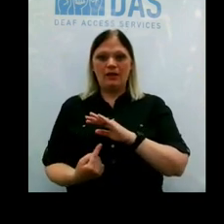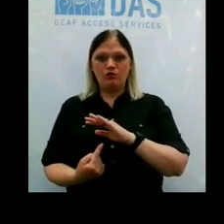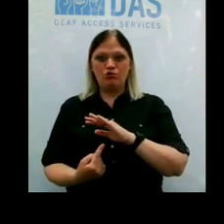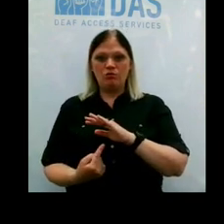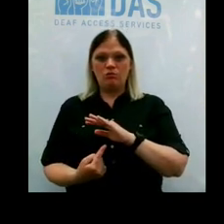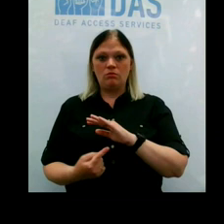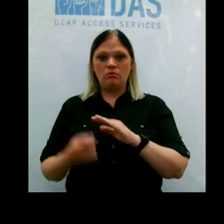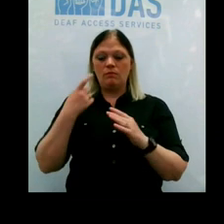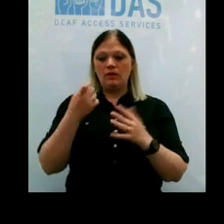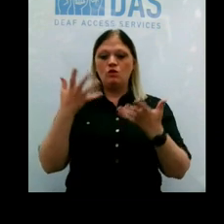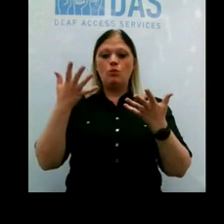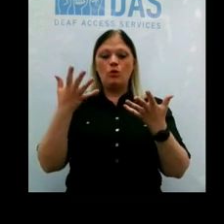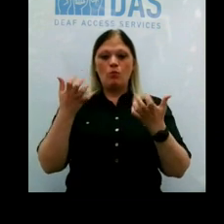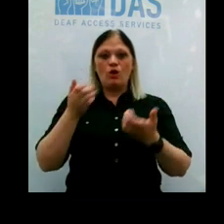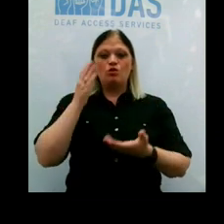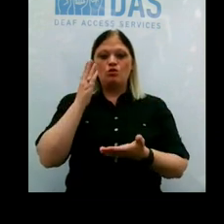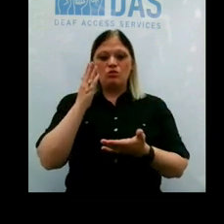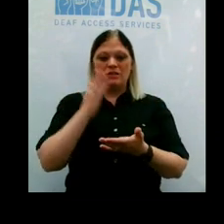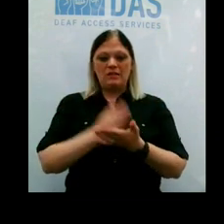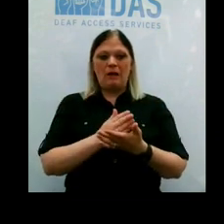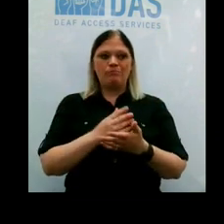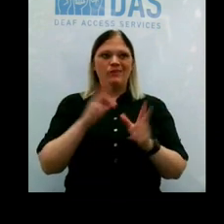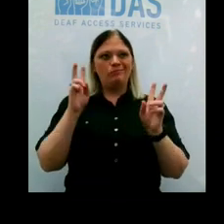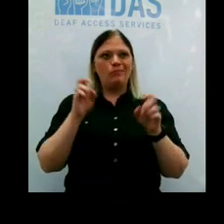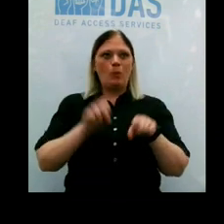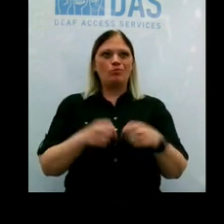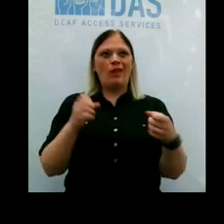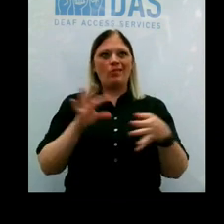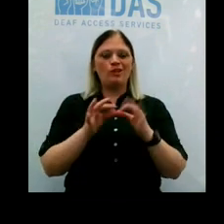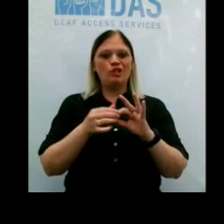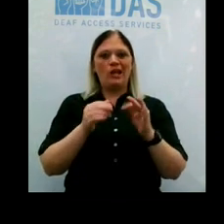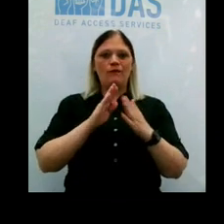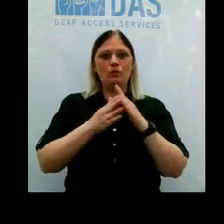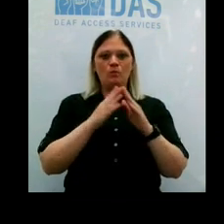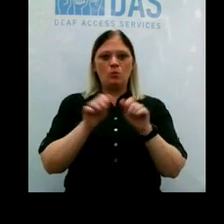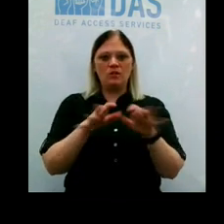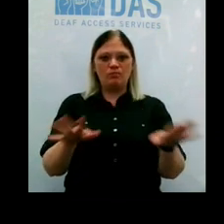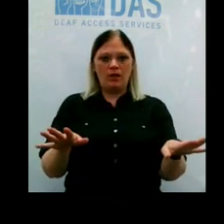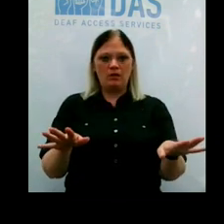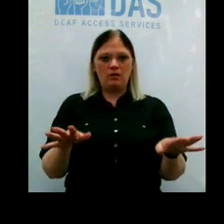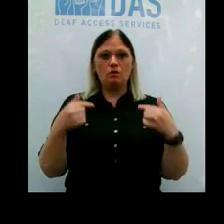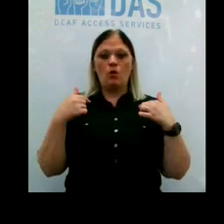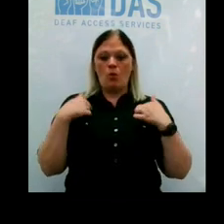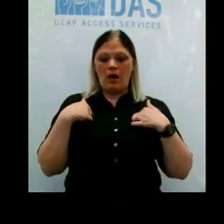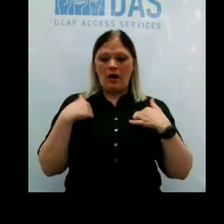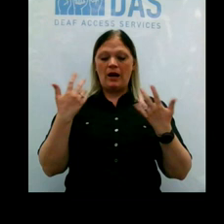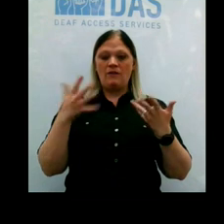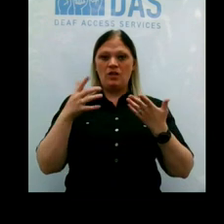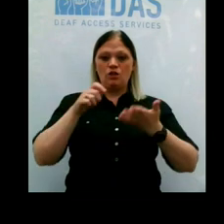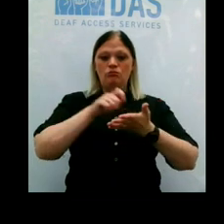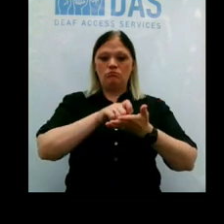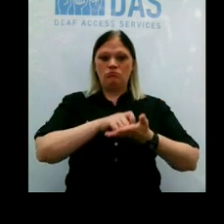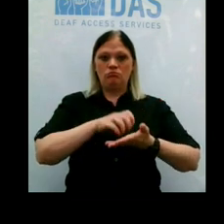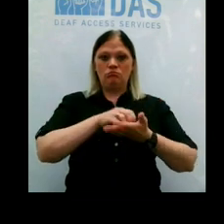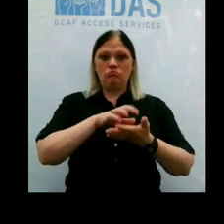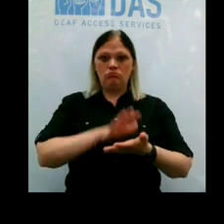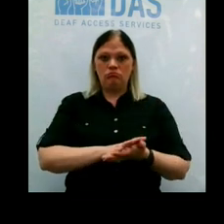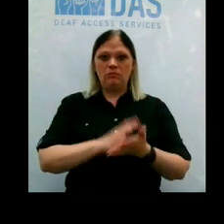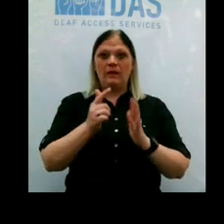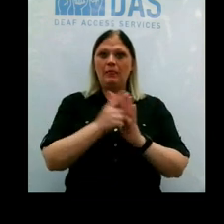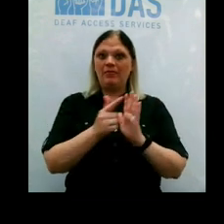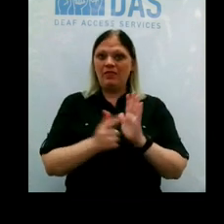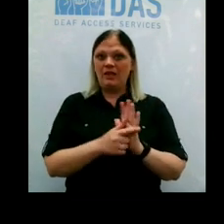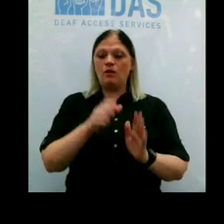we want to break that chain of community transmission. So I have written these commissional orders that are actually legally